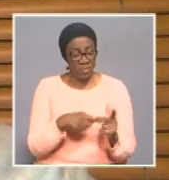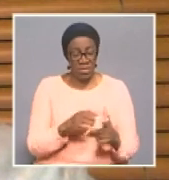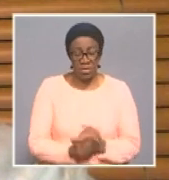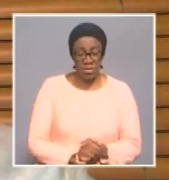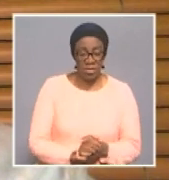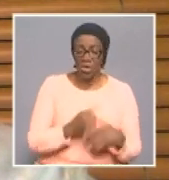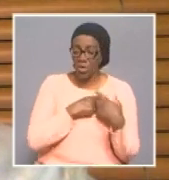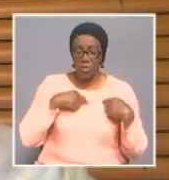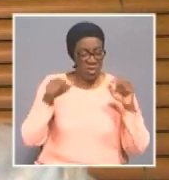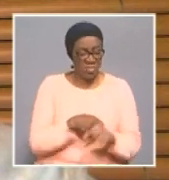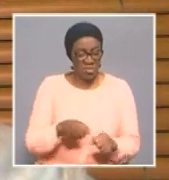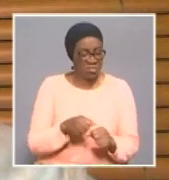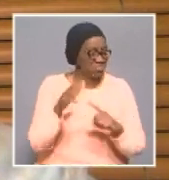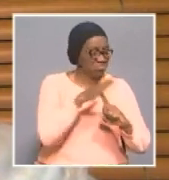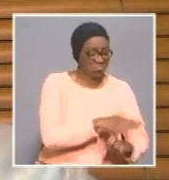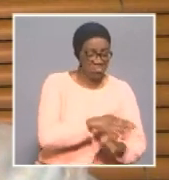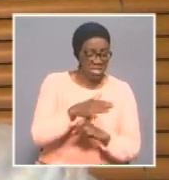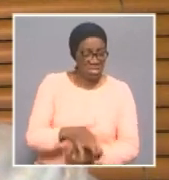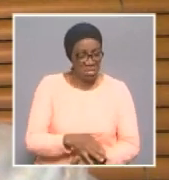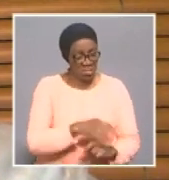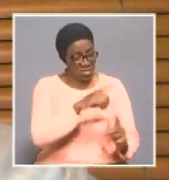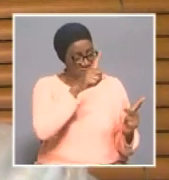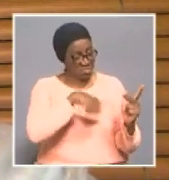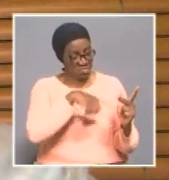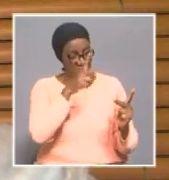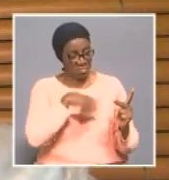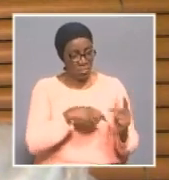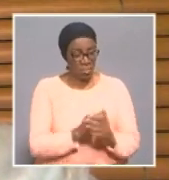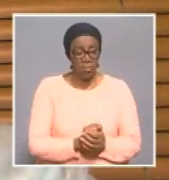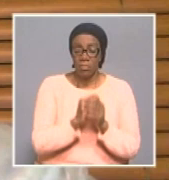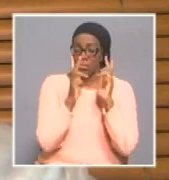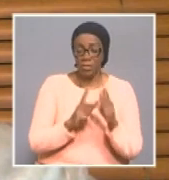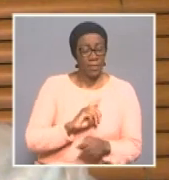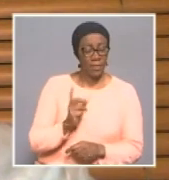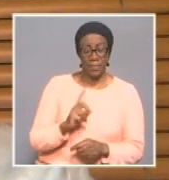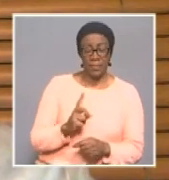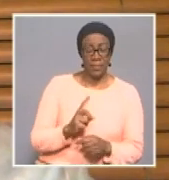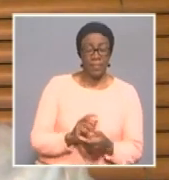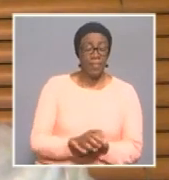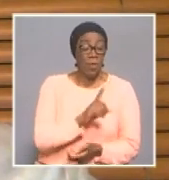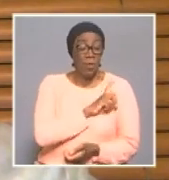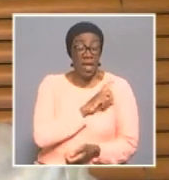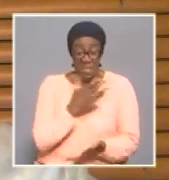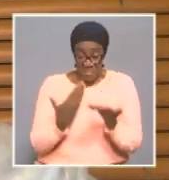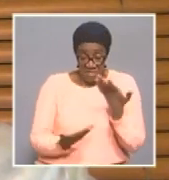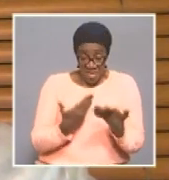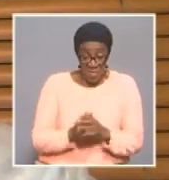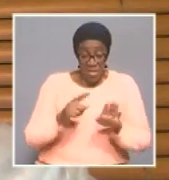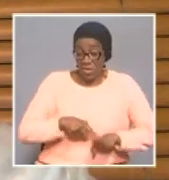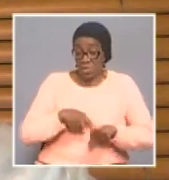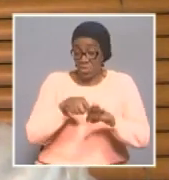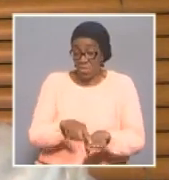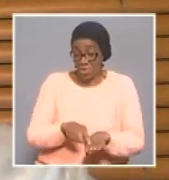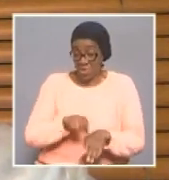pandemic that can as well also attack you tomorrow. You might have COVID-19 tomorrow,